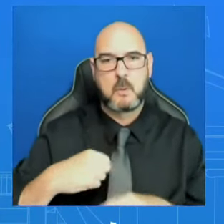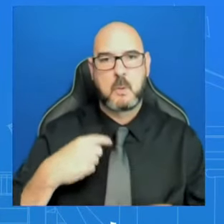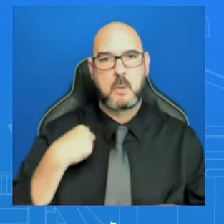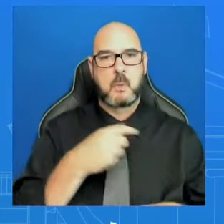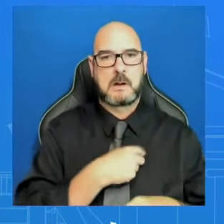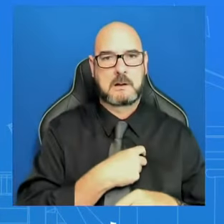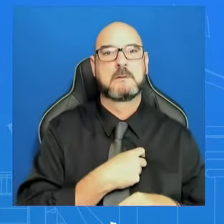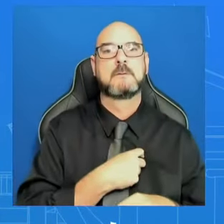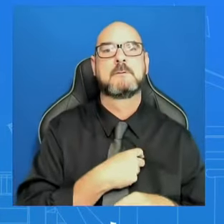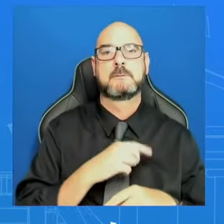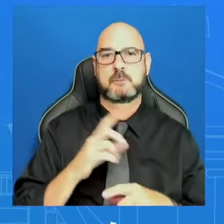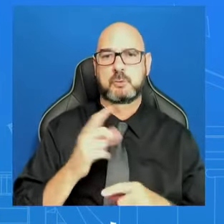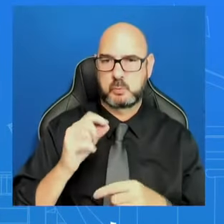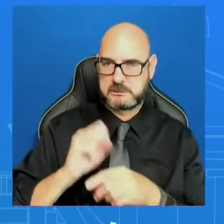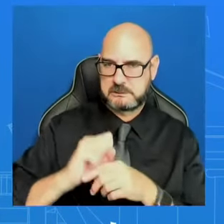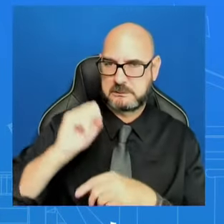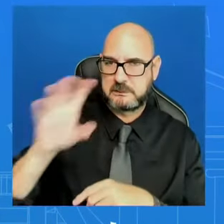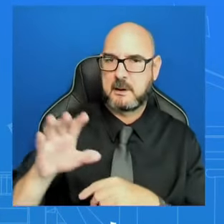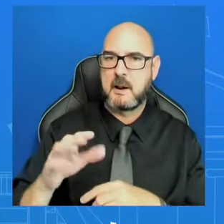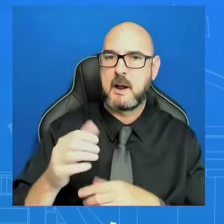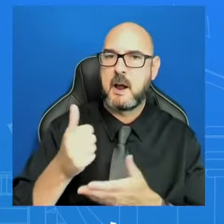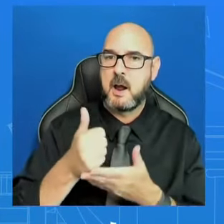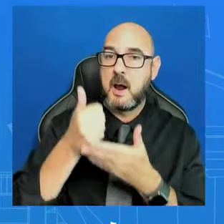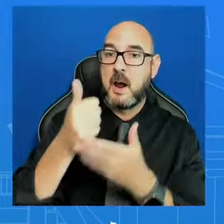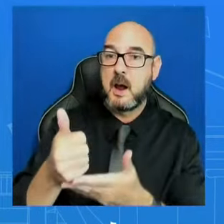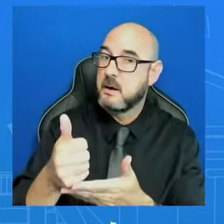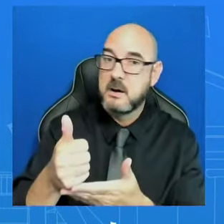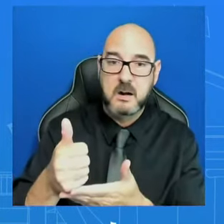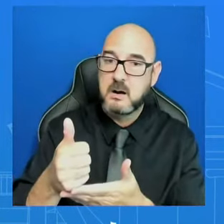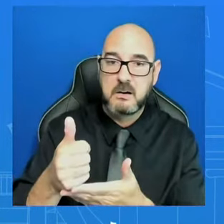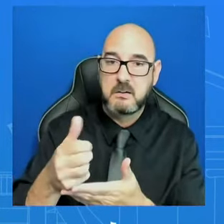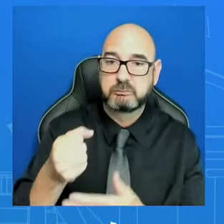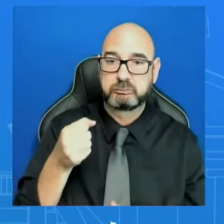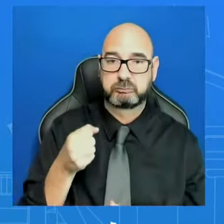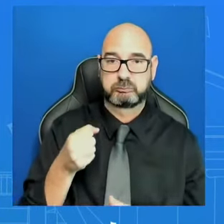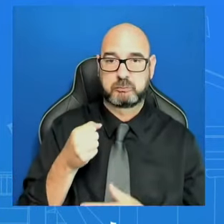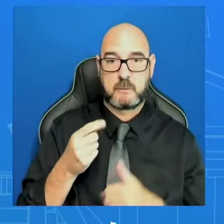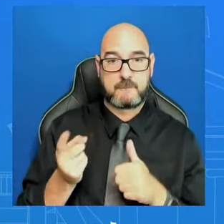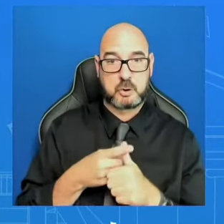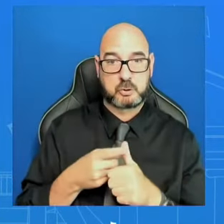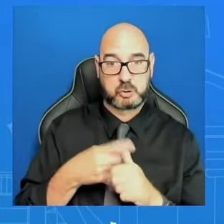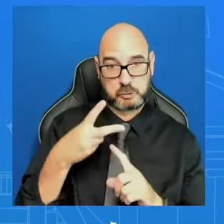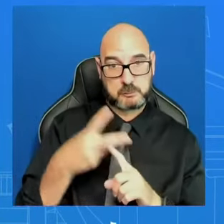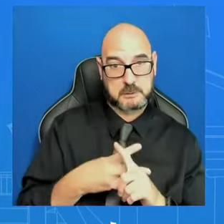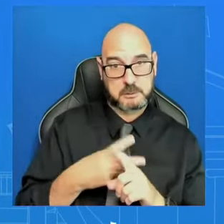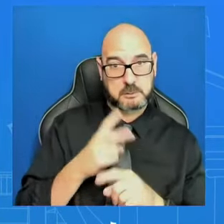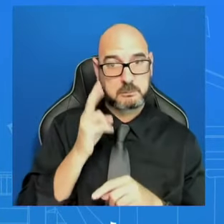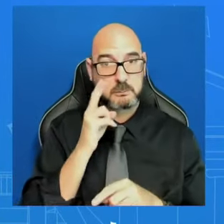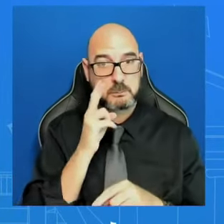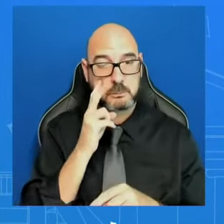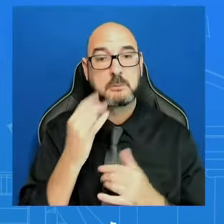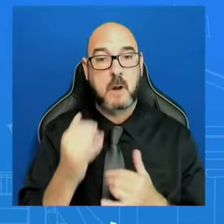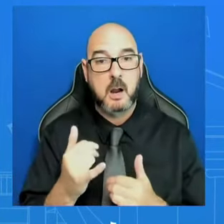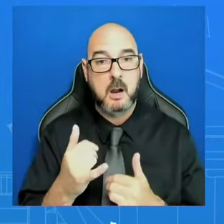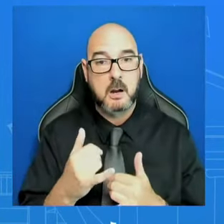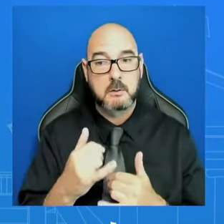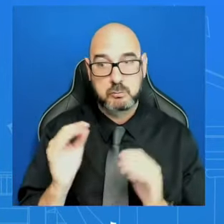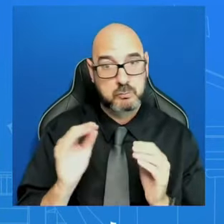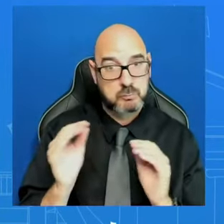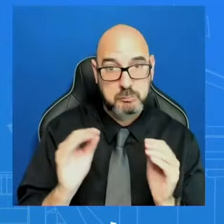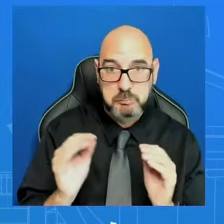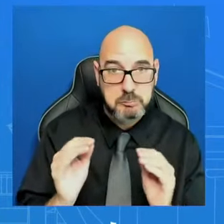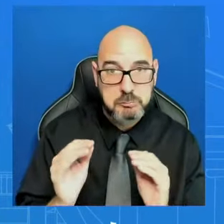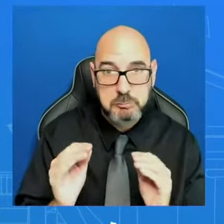assistance to Israel. There was in the first couple of months. But what you're seeing here is the result of a